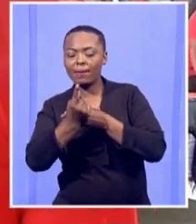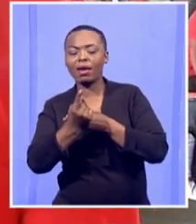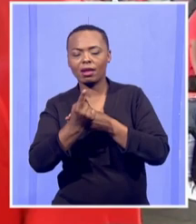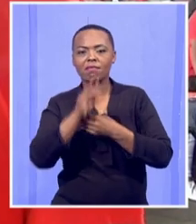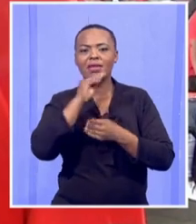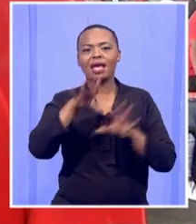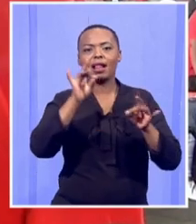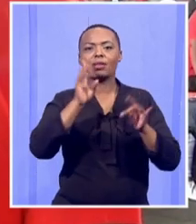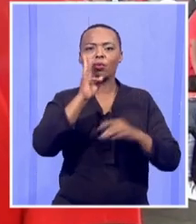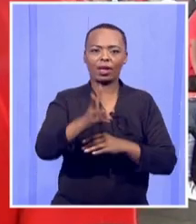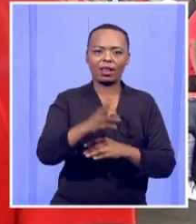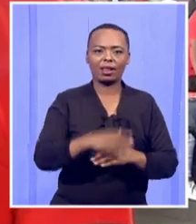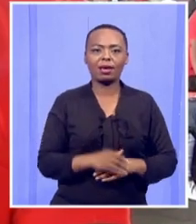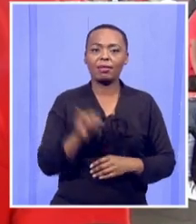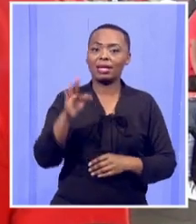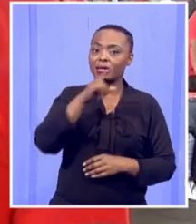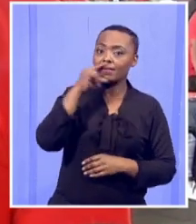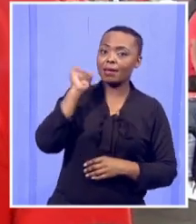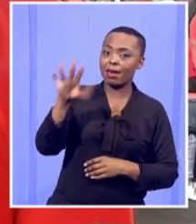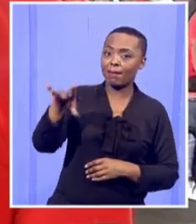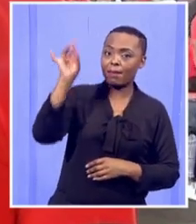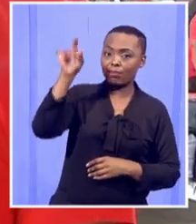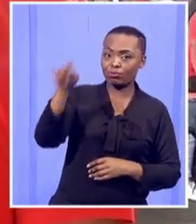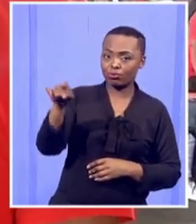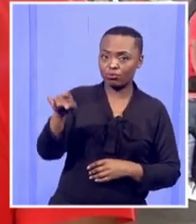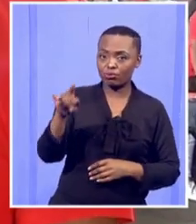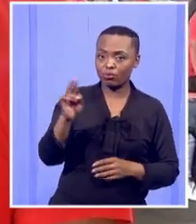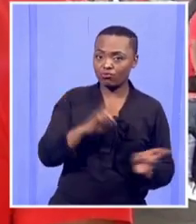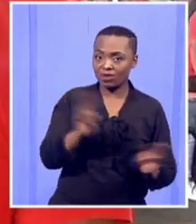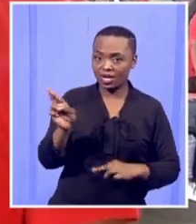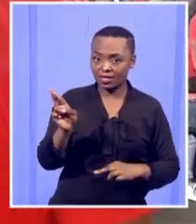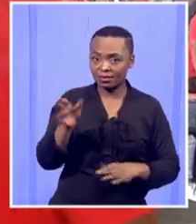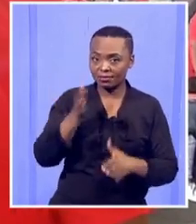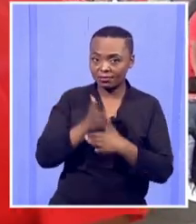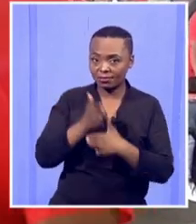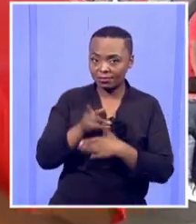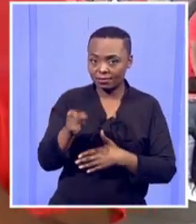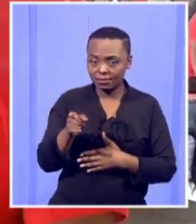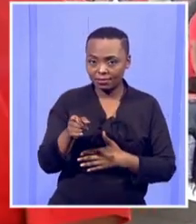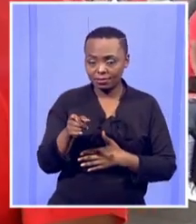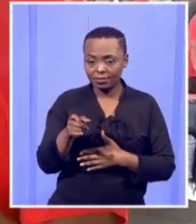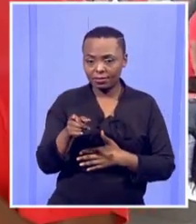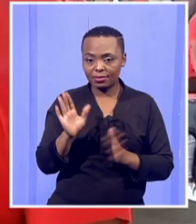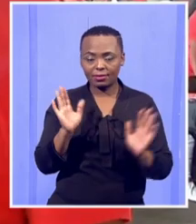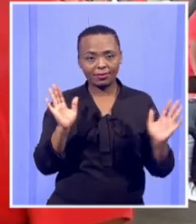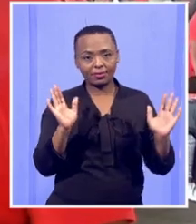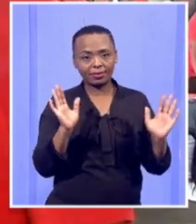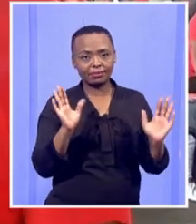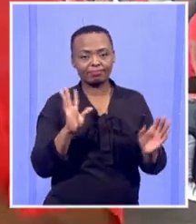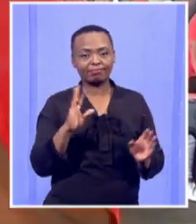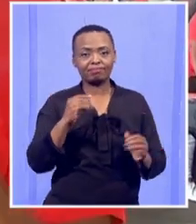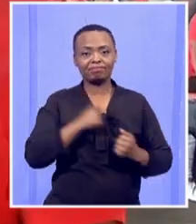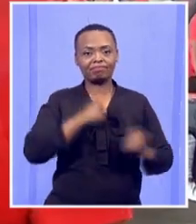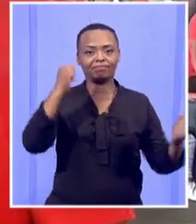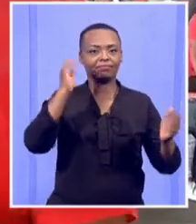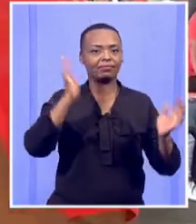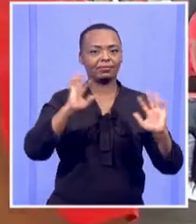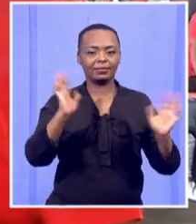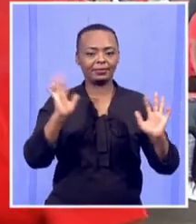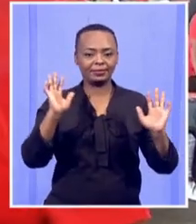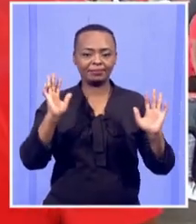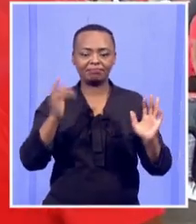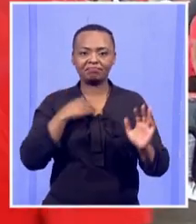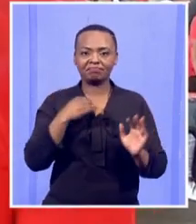But if they call your name, are you up for the task? I do not want to enter into that space. I do not want to